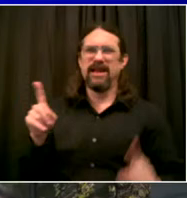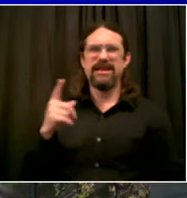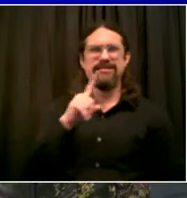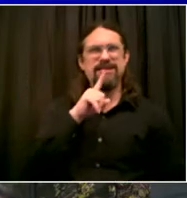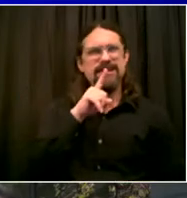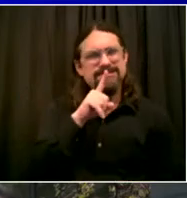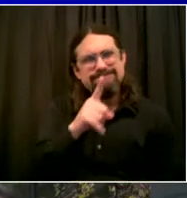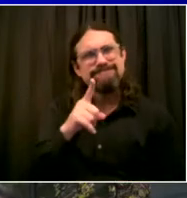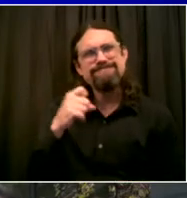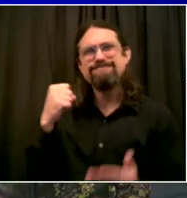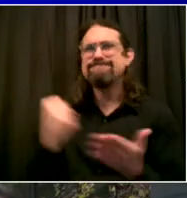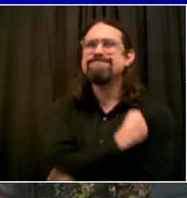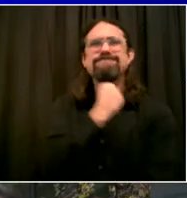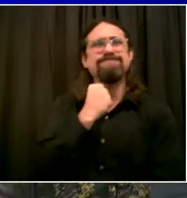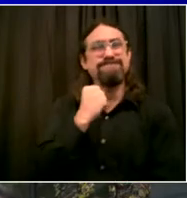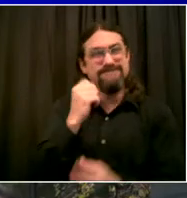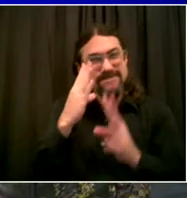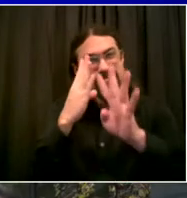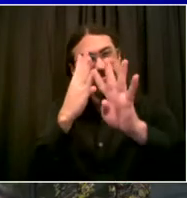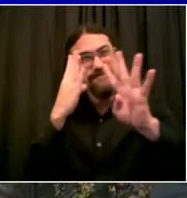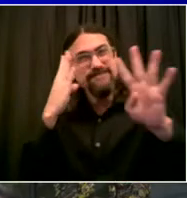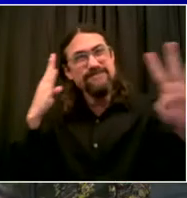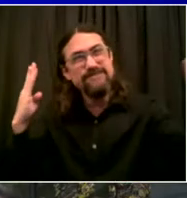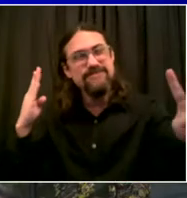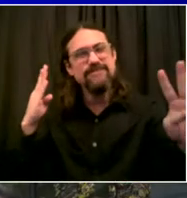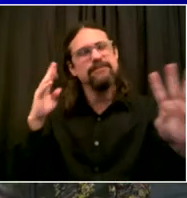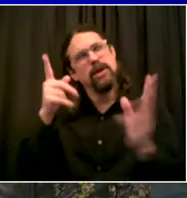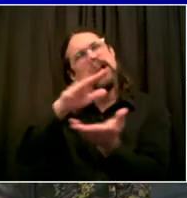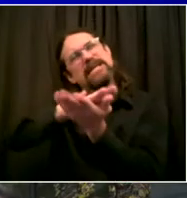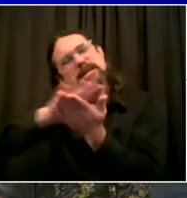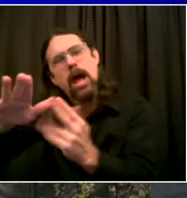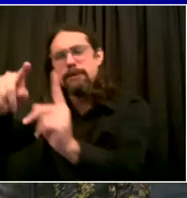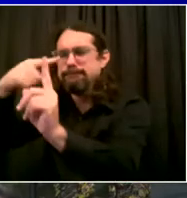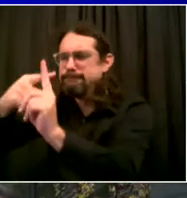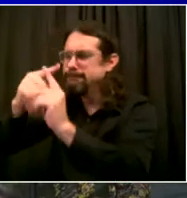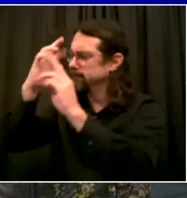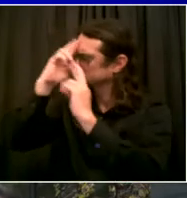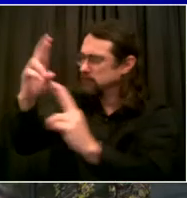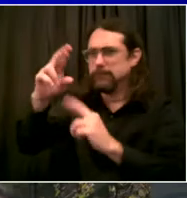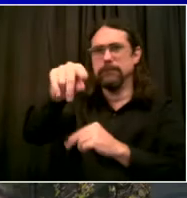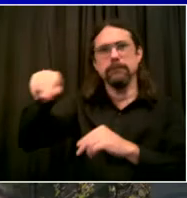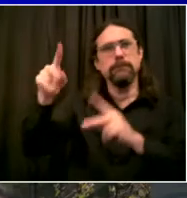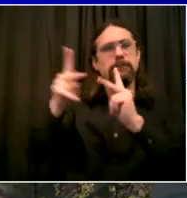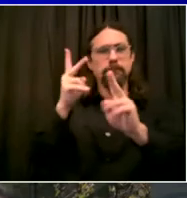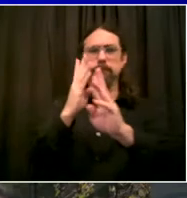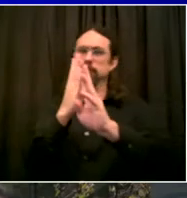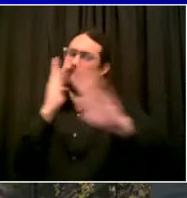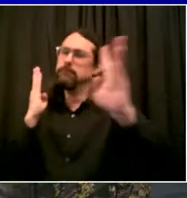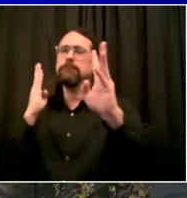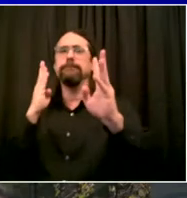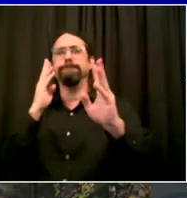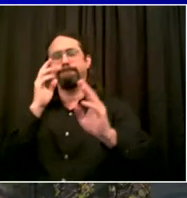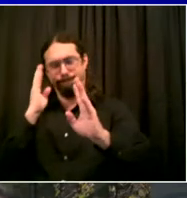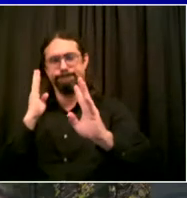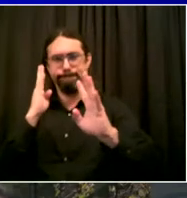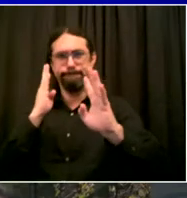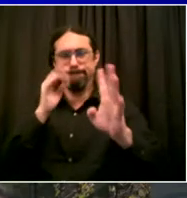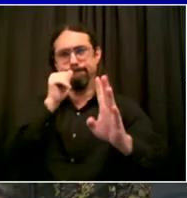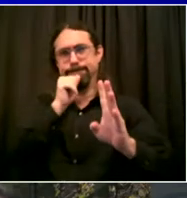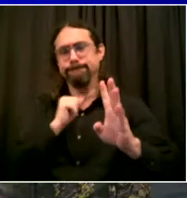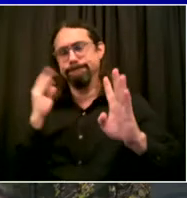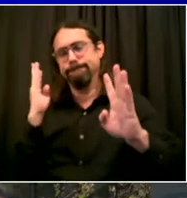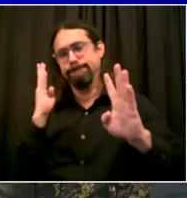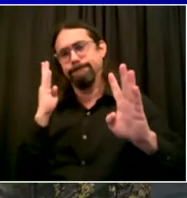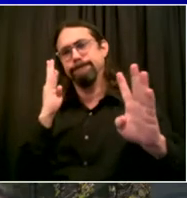situation where New Yorkers were forced to wait hours and hours for early voting. We're not talking about election day. We understand